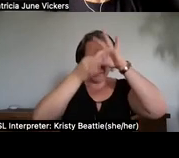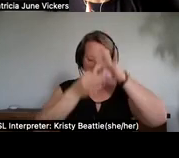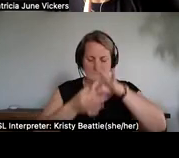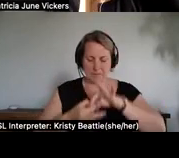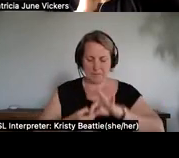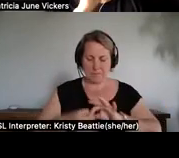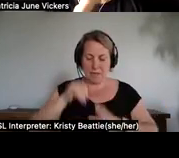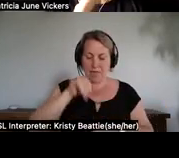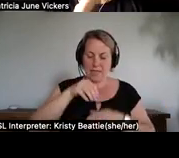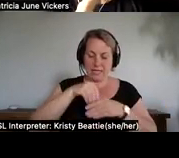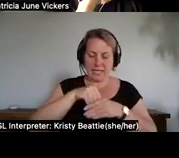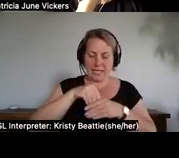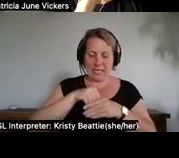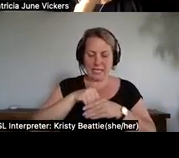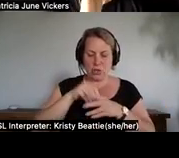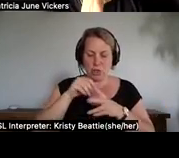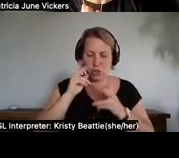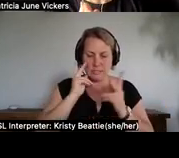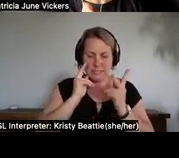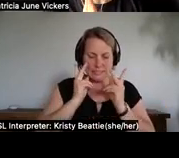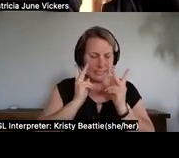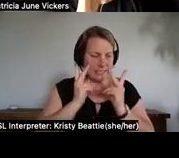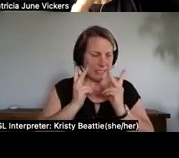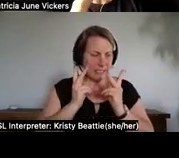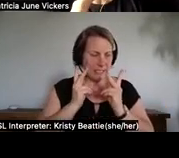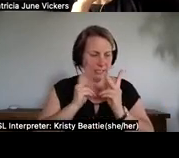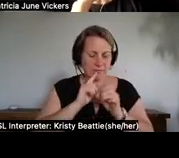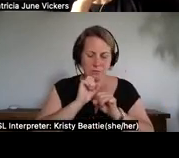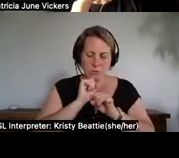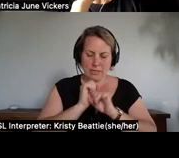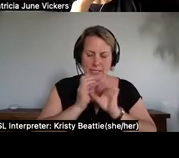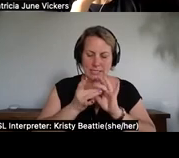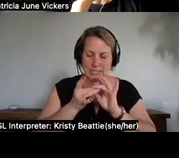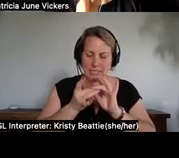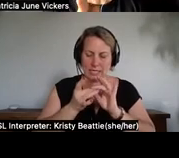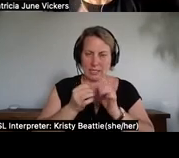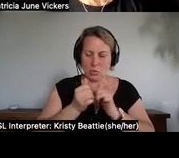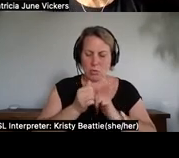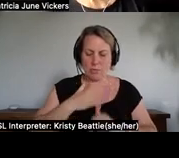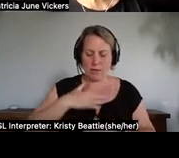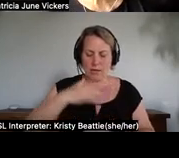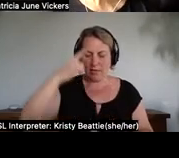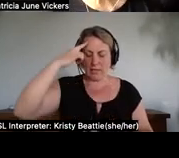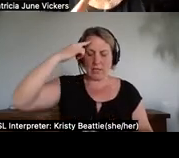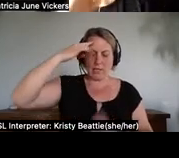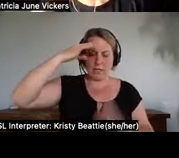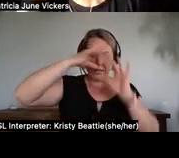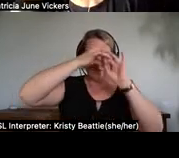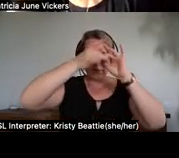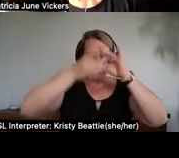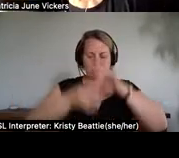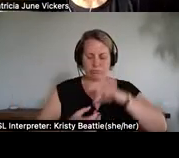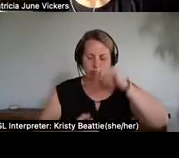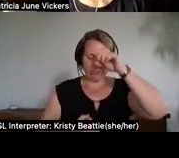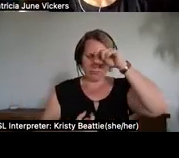seeing that spiritual seeing is connected with my thinking and when